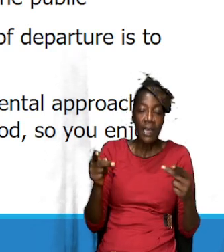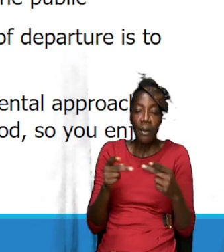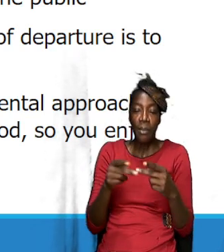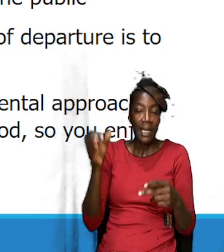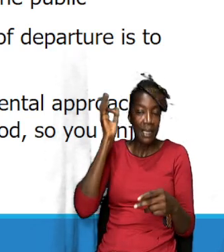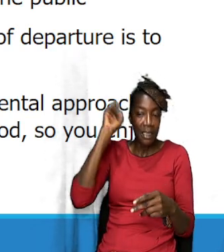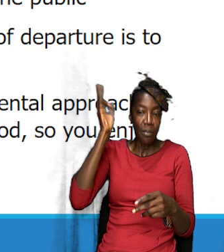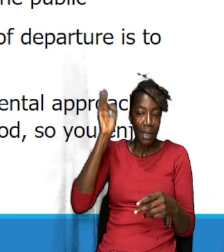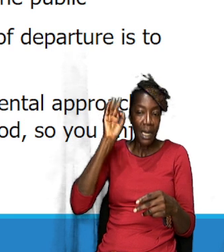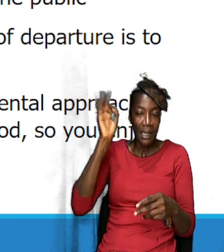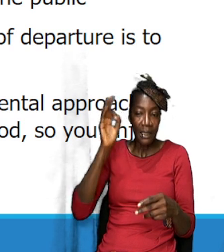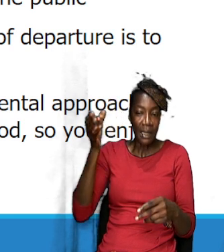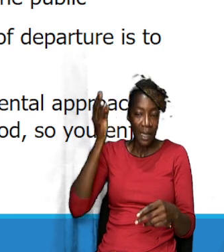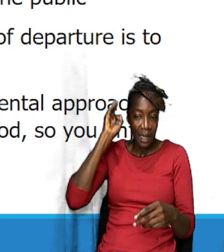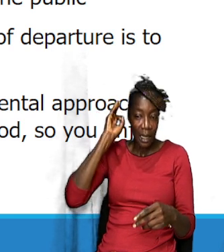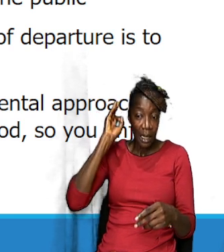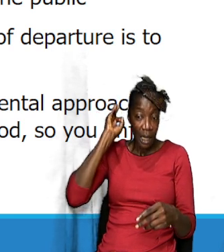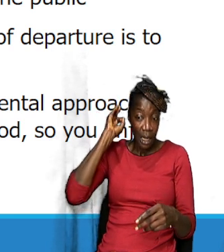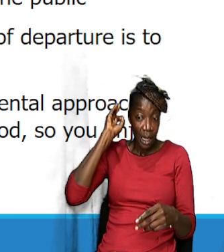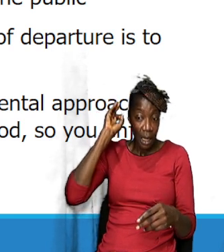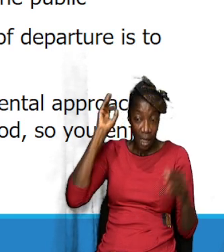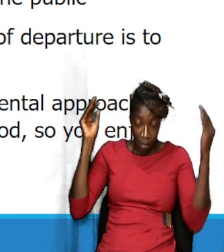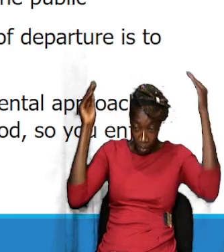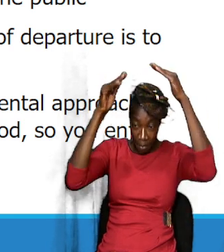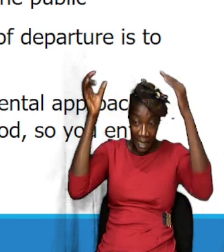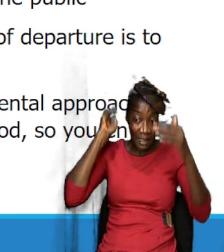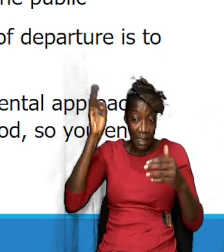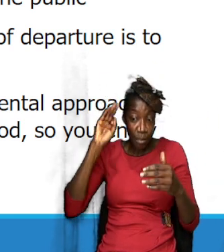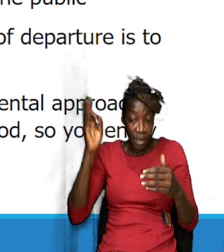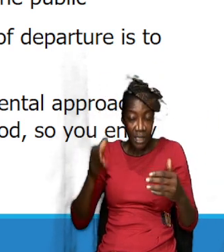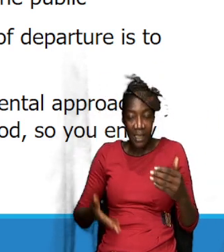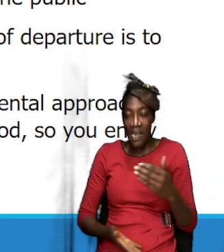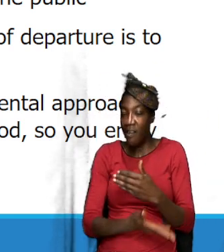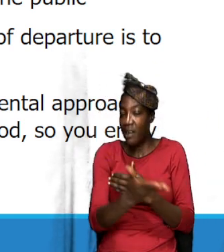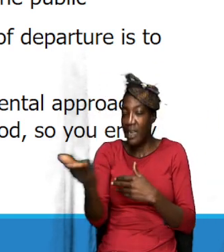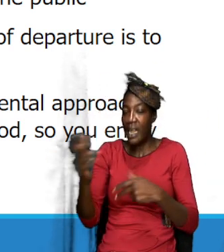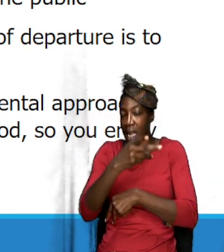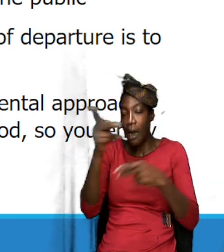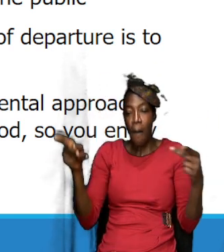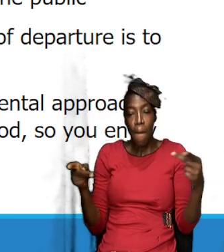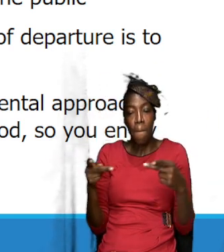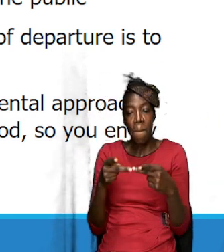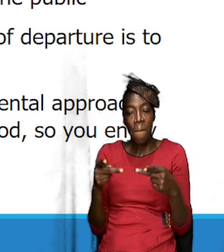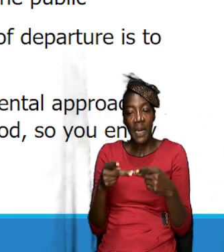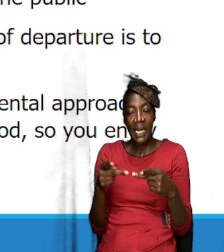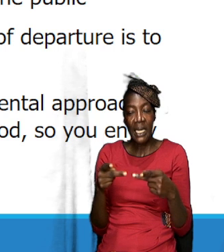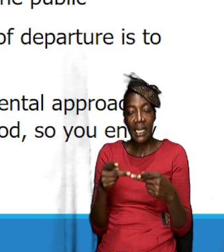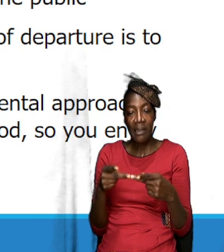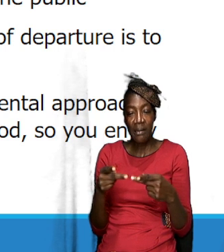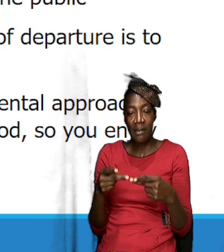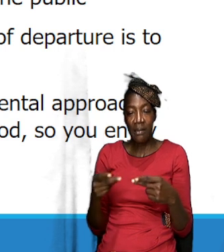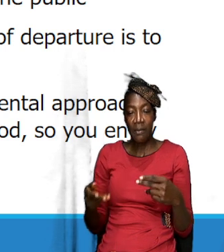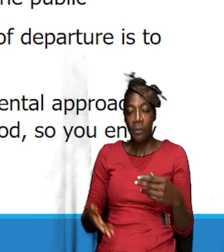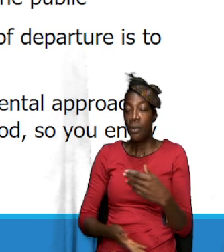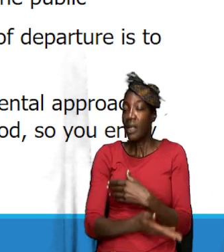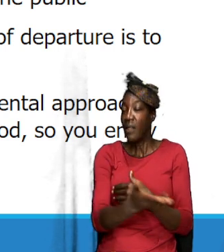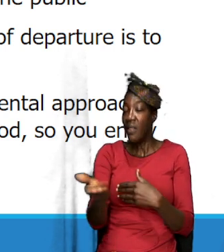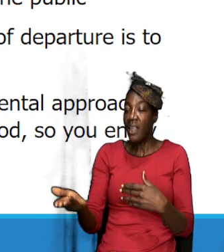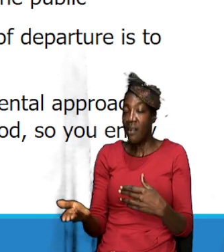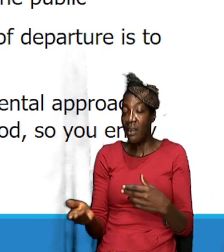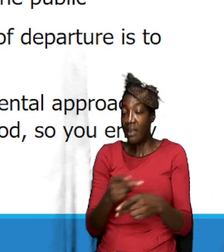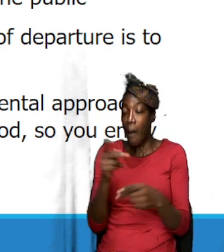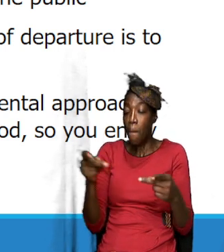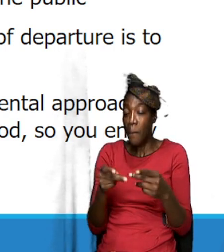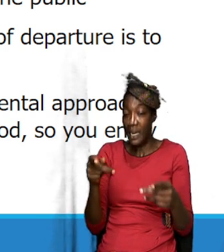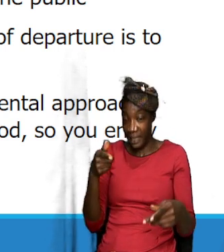the dear place, there is a place, you know, I don't know if you remember that message. There is a place that you meet